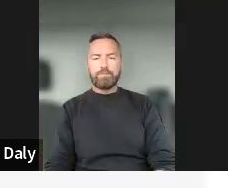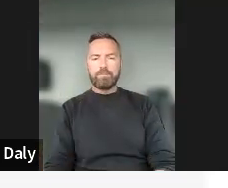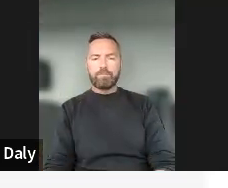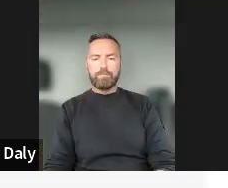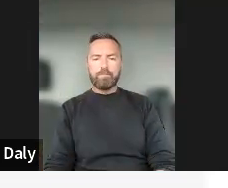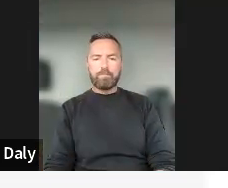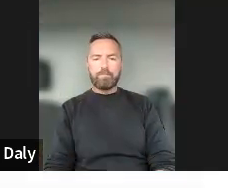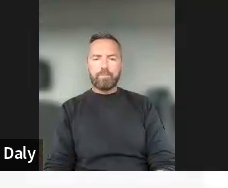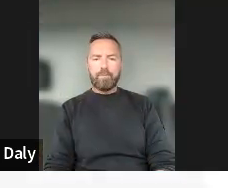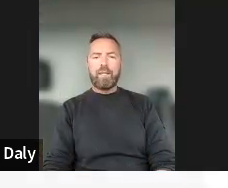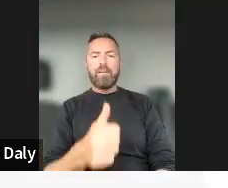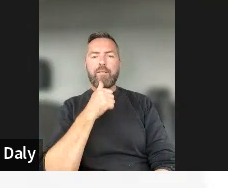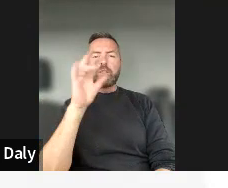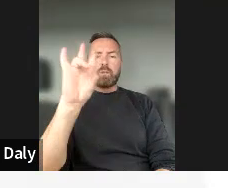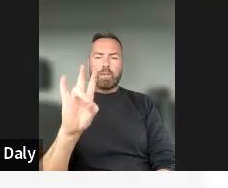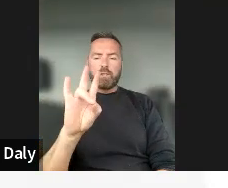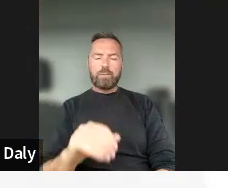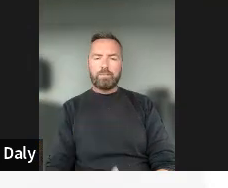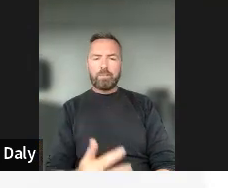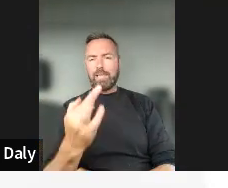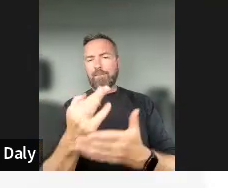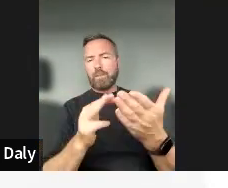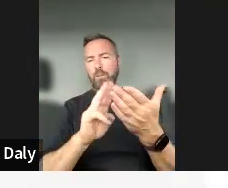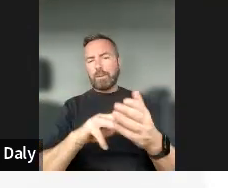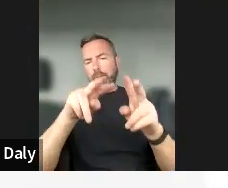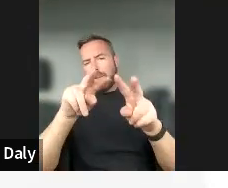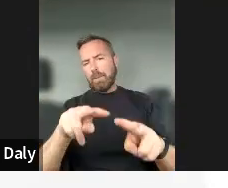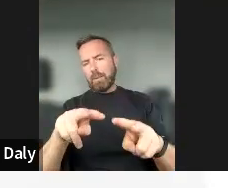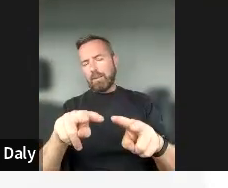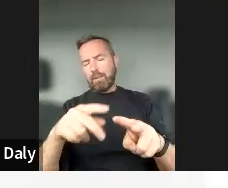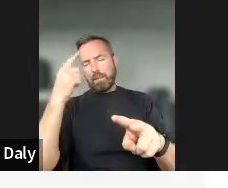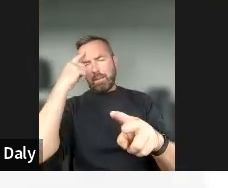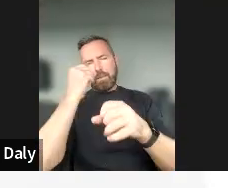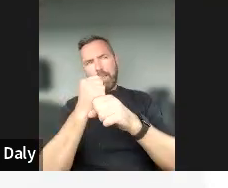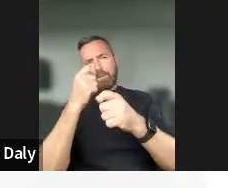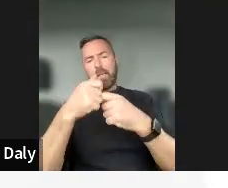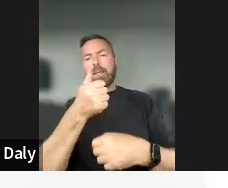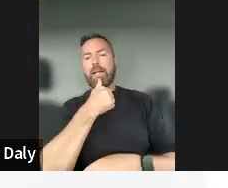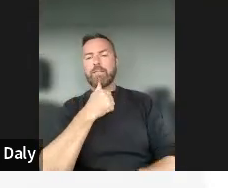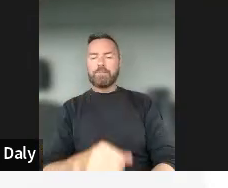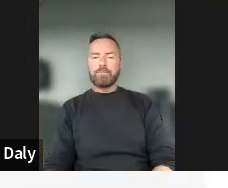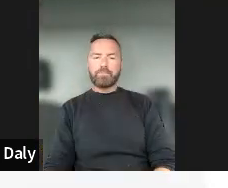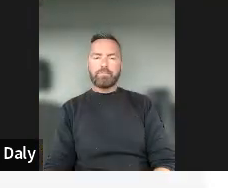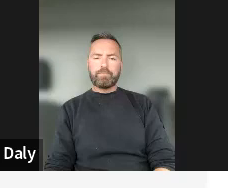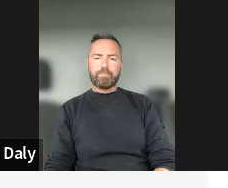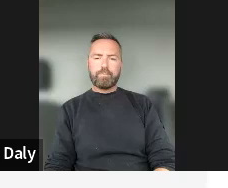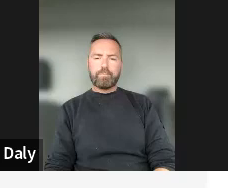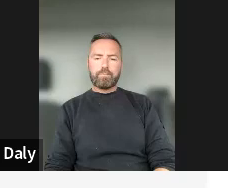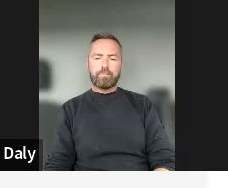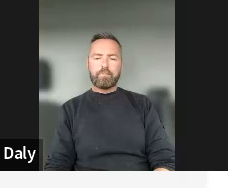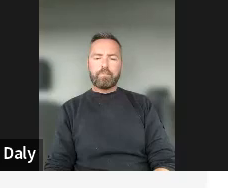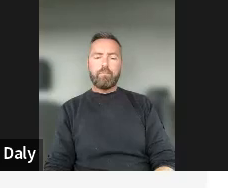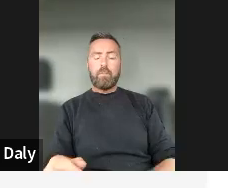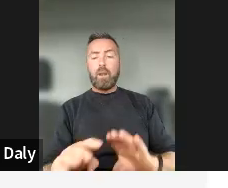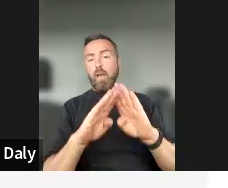So this is the first question. We'll give you a few minutes. Uh, of course, are there specific safeguards that policymakers